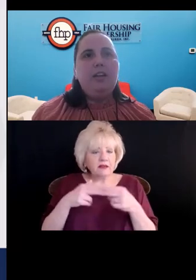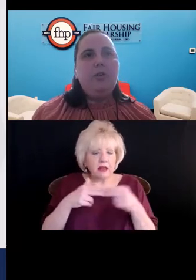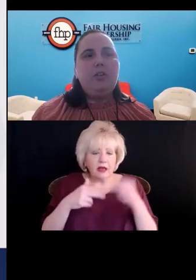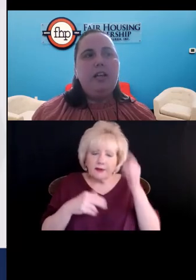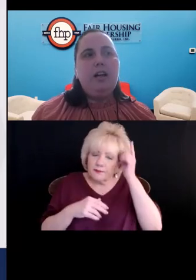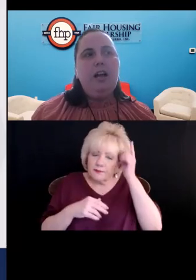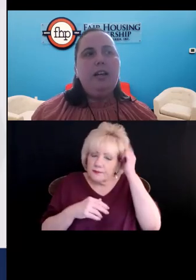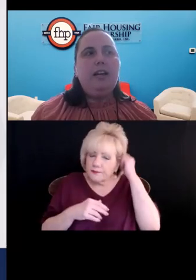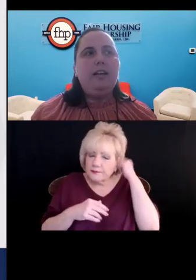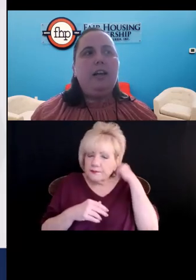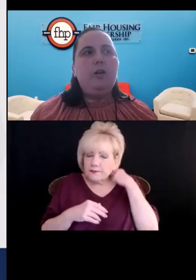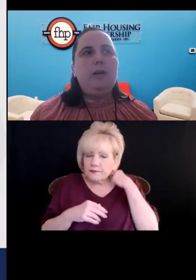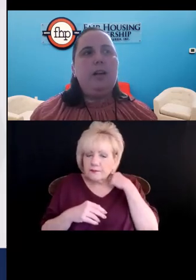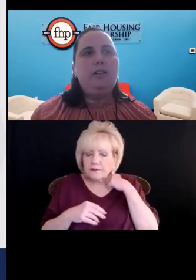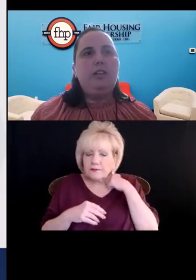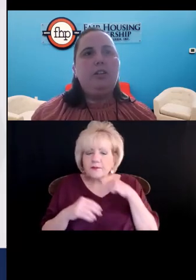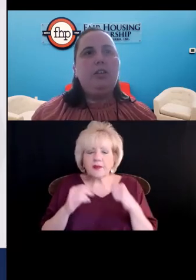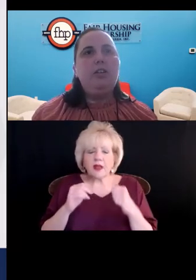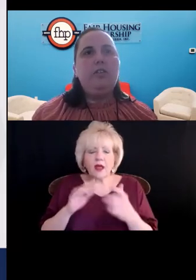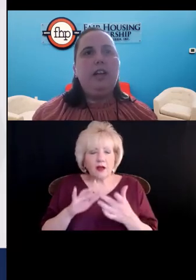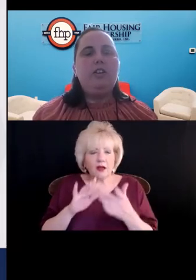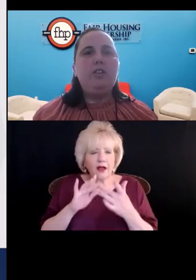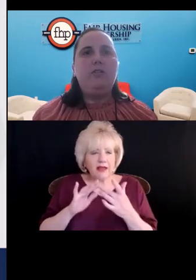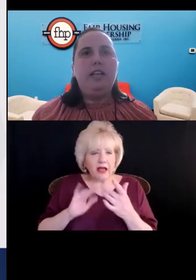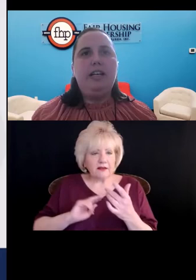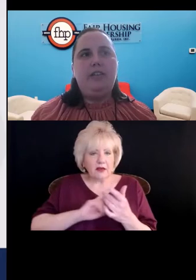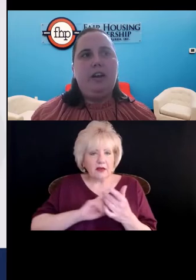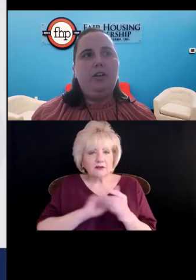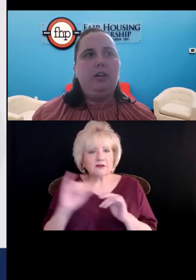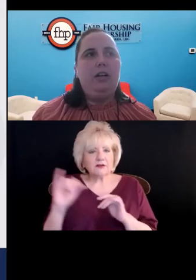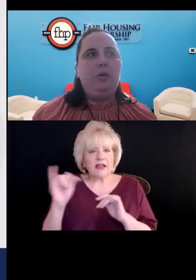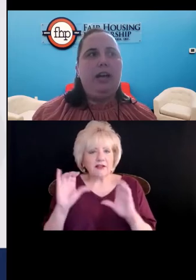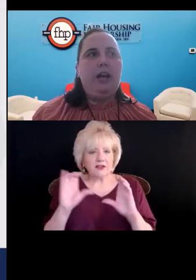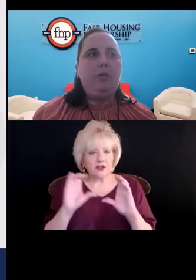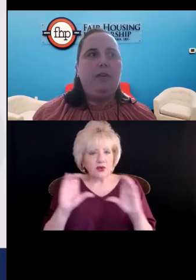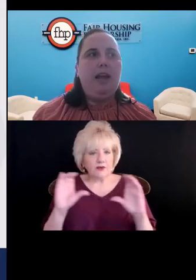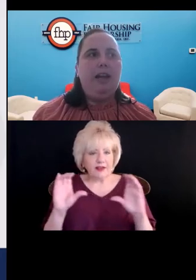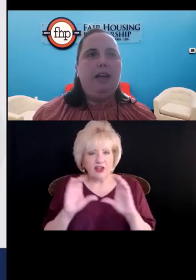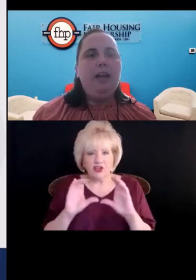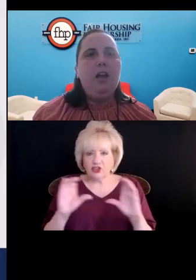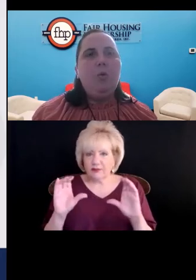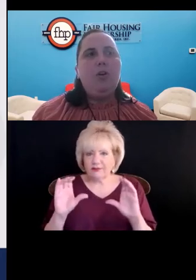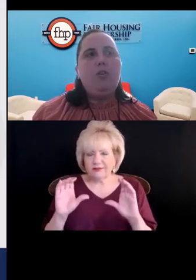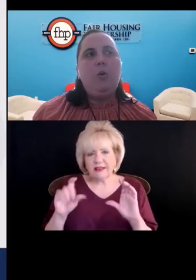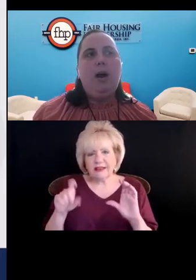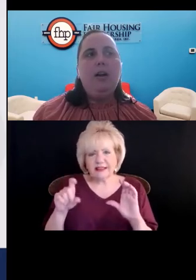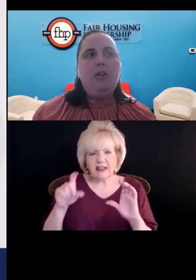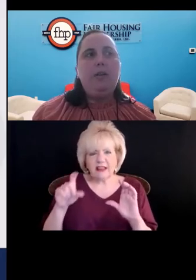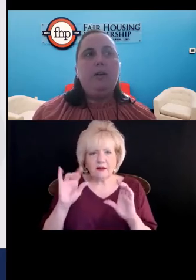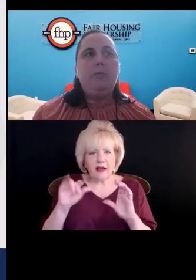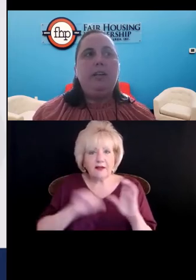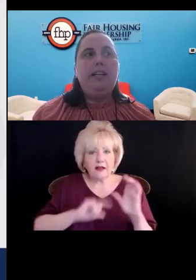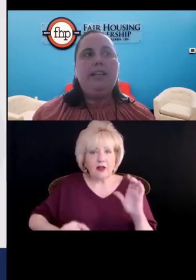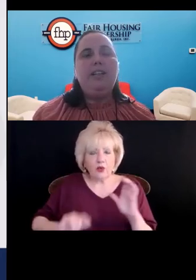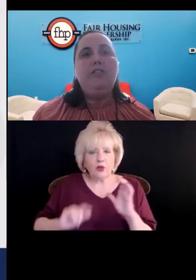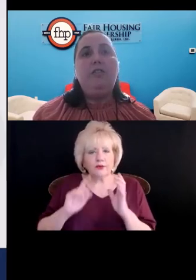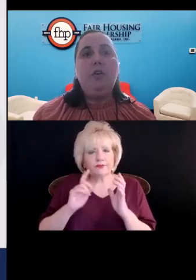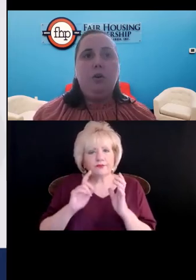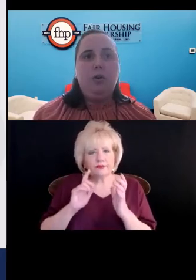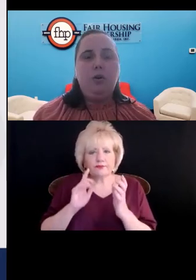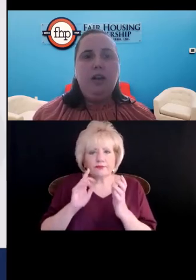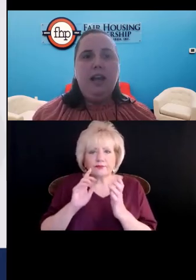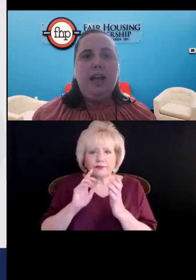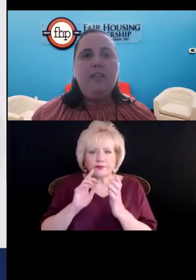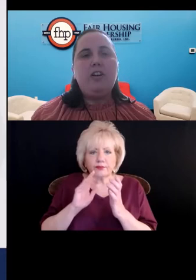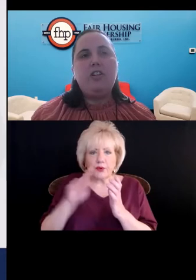And so she had contacted us because the certification in me that her landlord had provided was required to be completed in